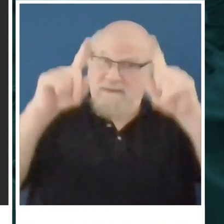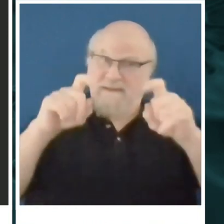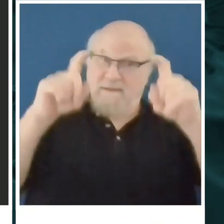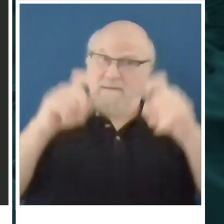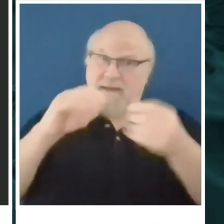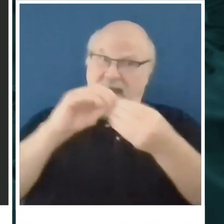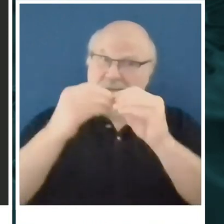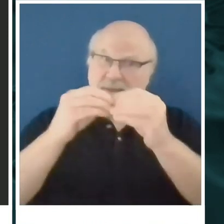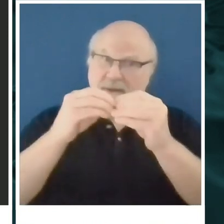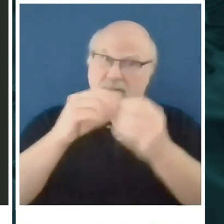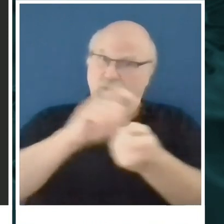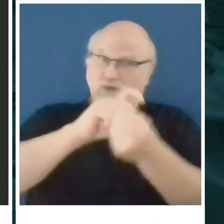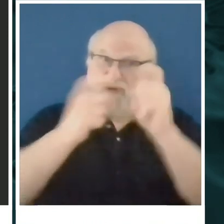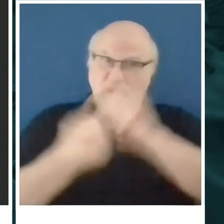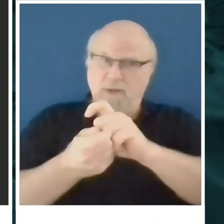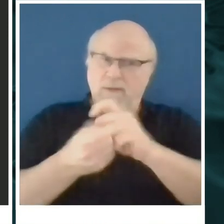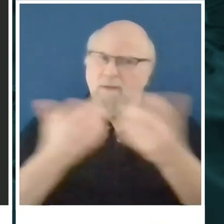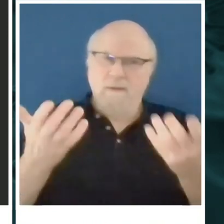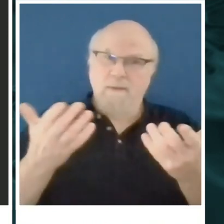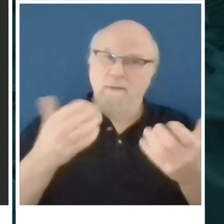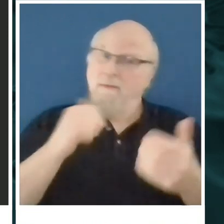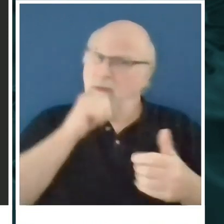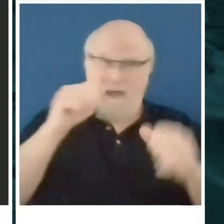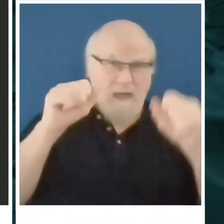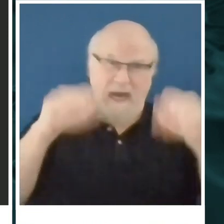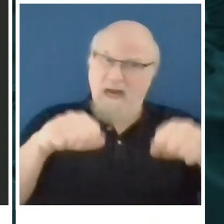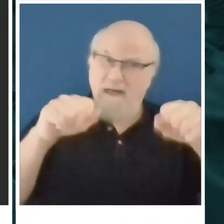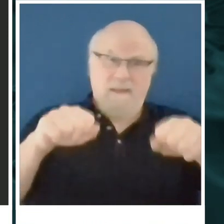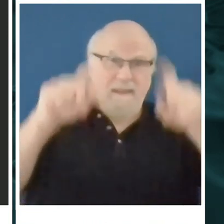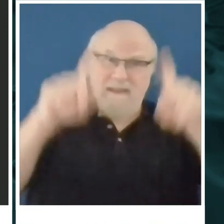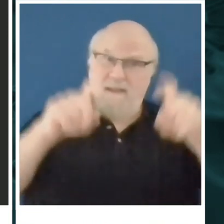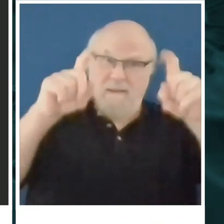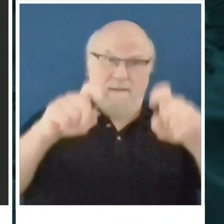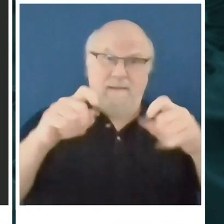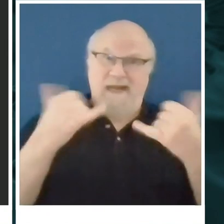changed anything because we're not able to test as many people on those days?